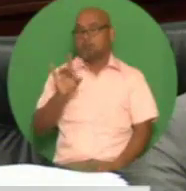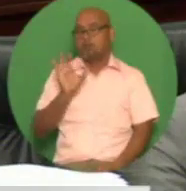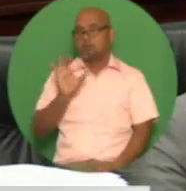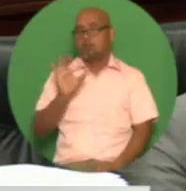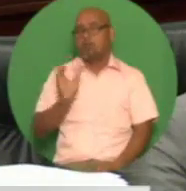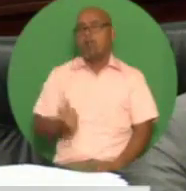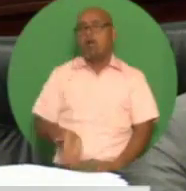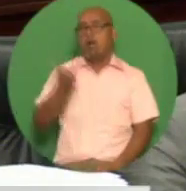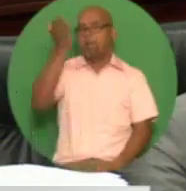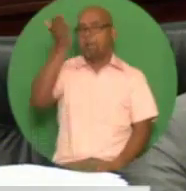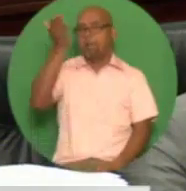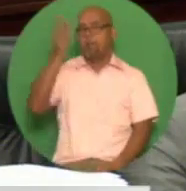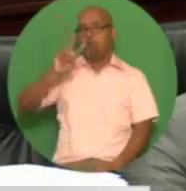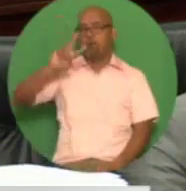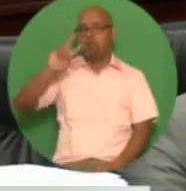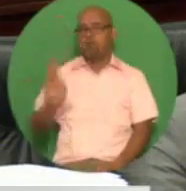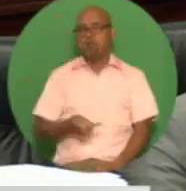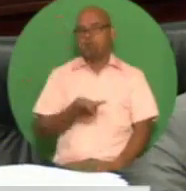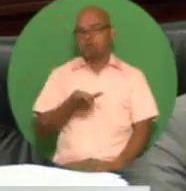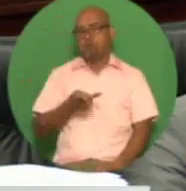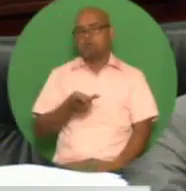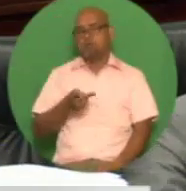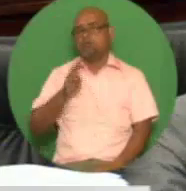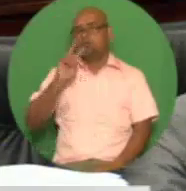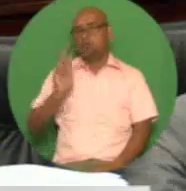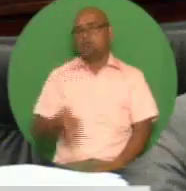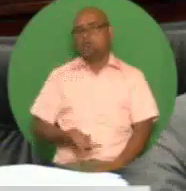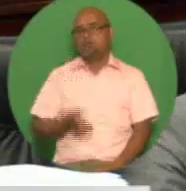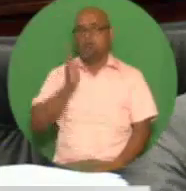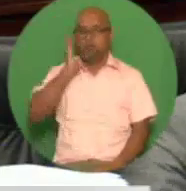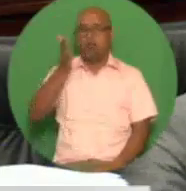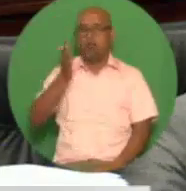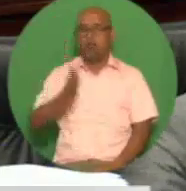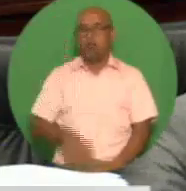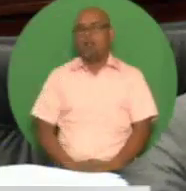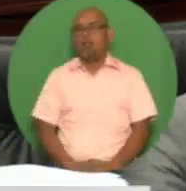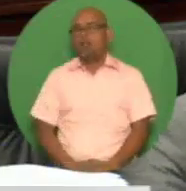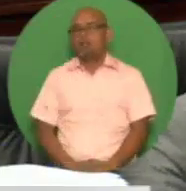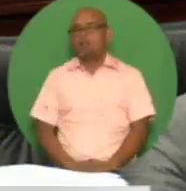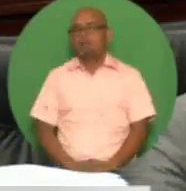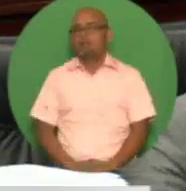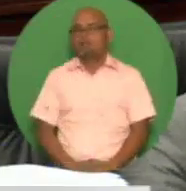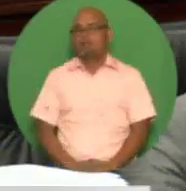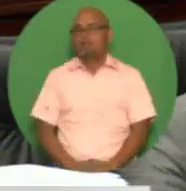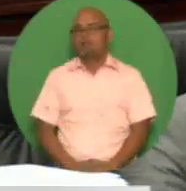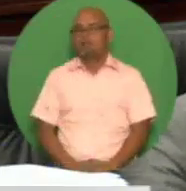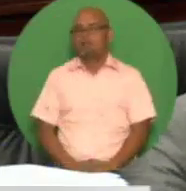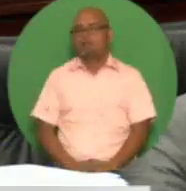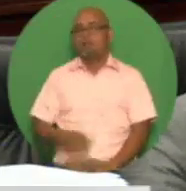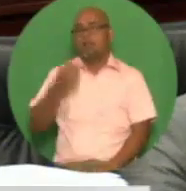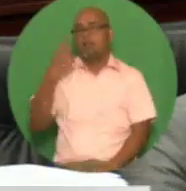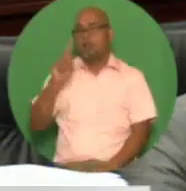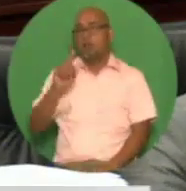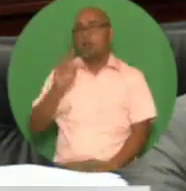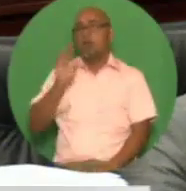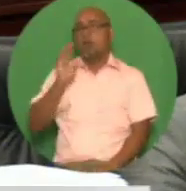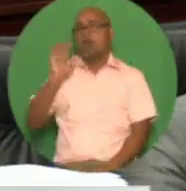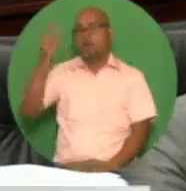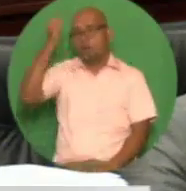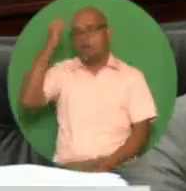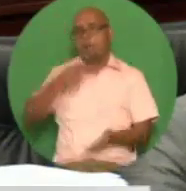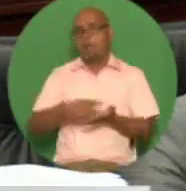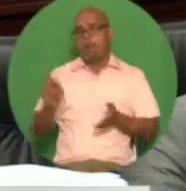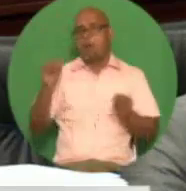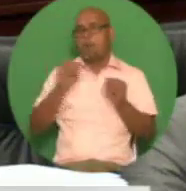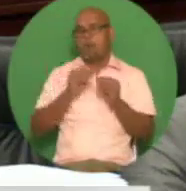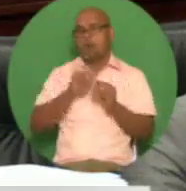hundred dollars to two thousand dollars a month this measure will cost an additional 56 million dollars